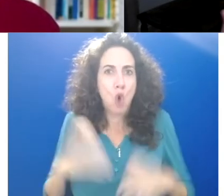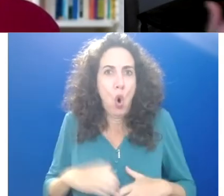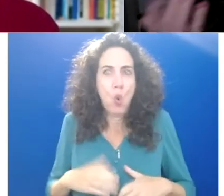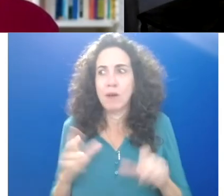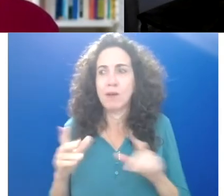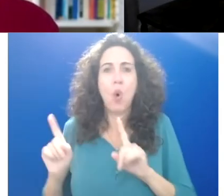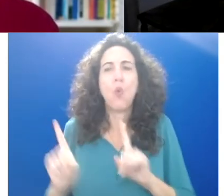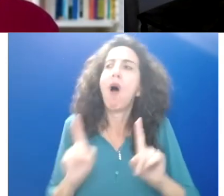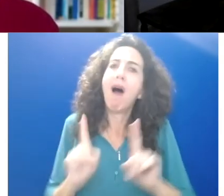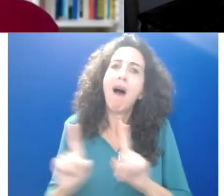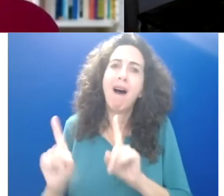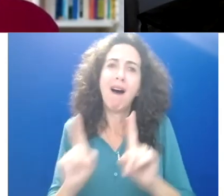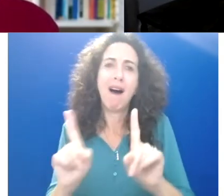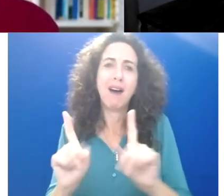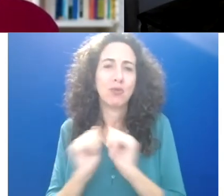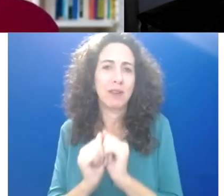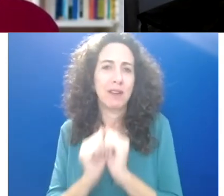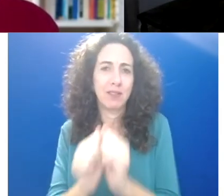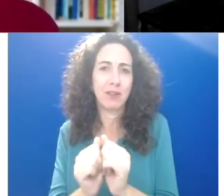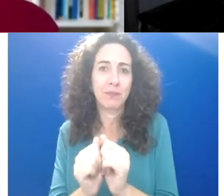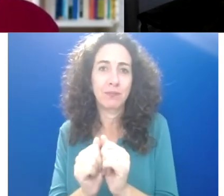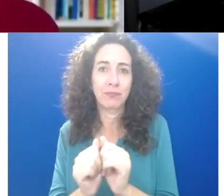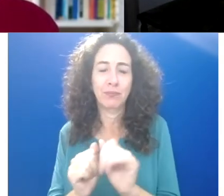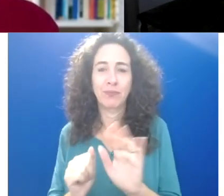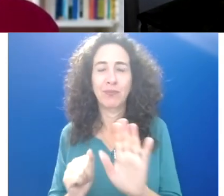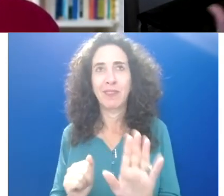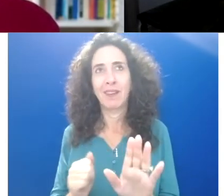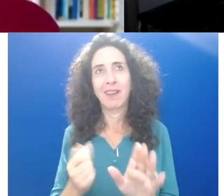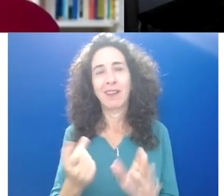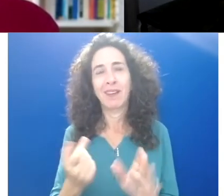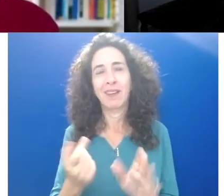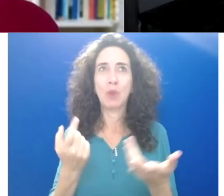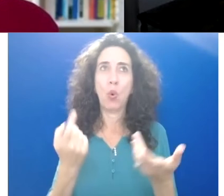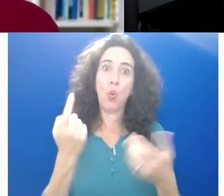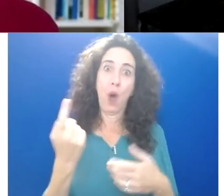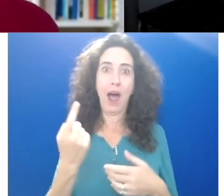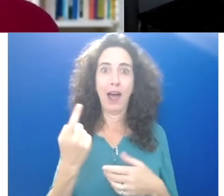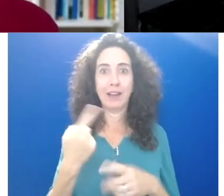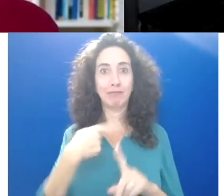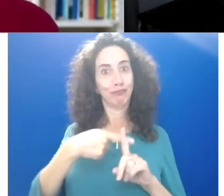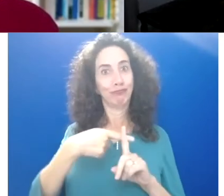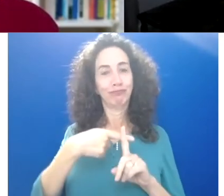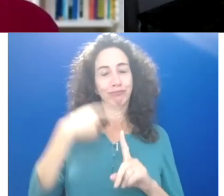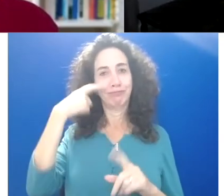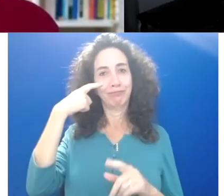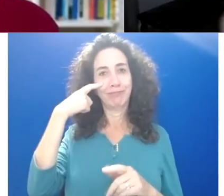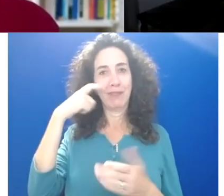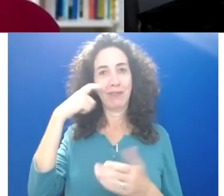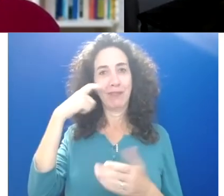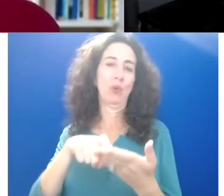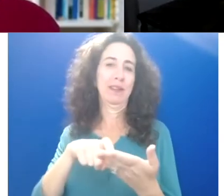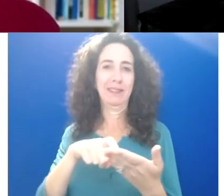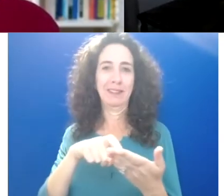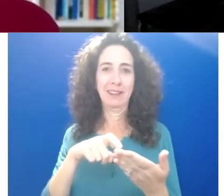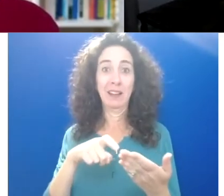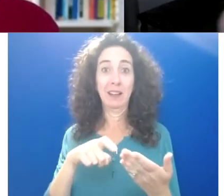one of the, I mean, benefits sounds too strong, but one thing I've noticed from the pandemic and Madeline, know you and I've talked about this before, is we've